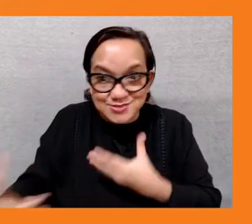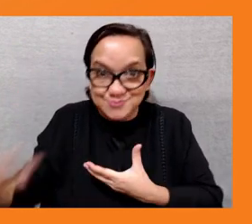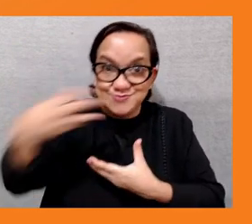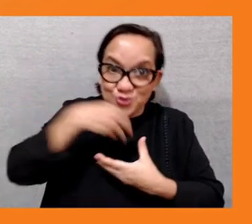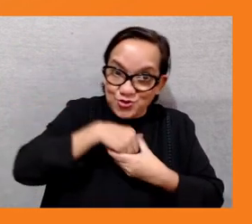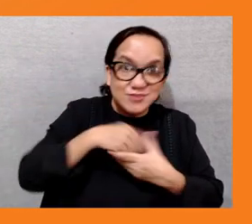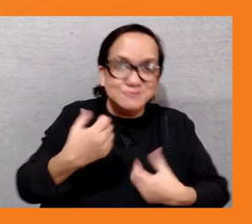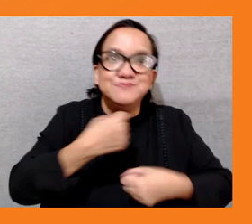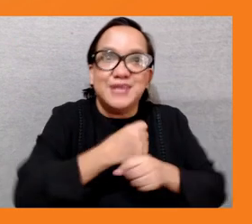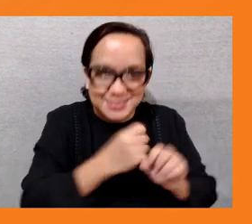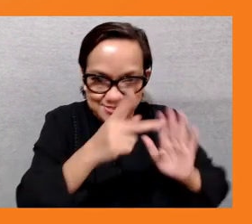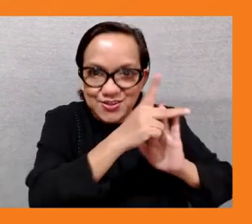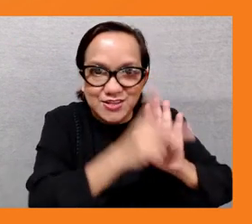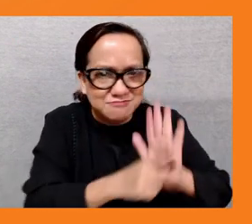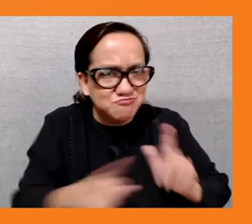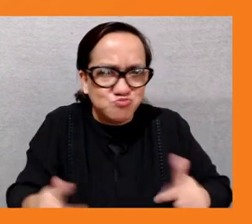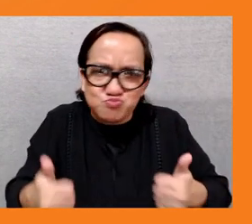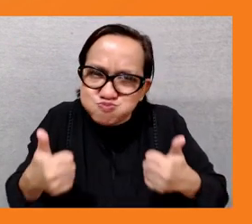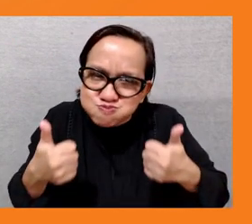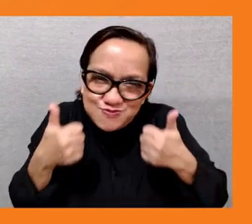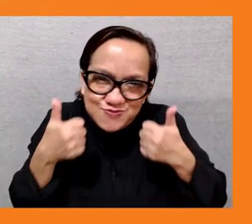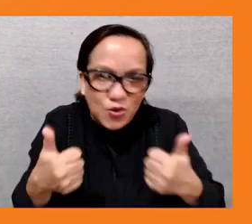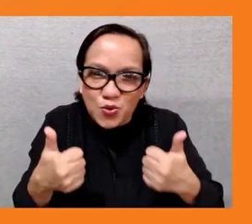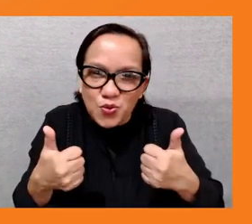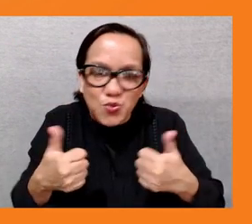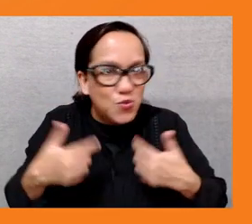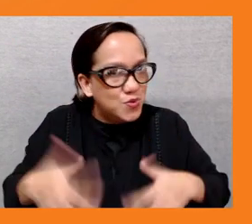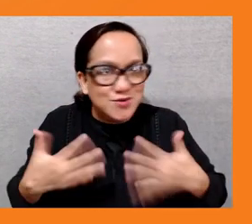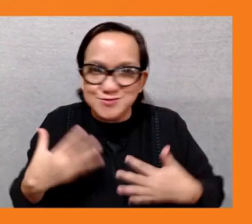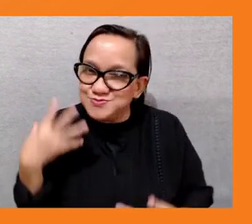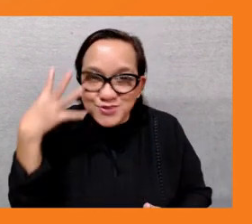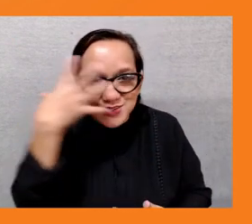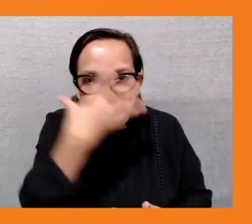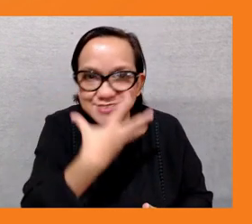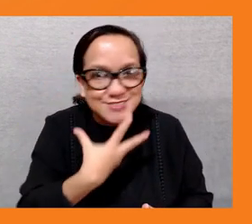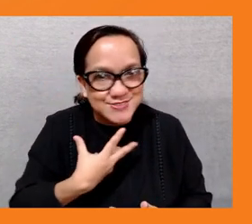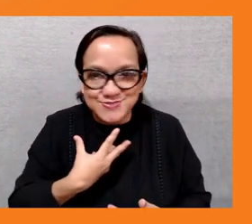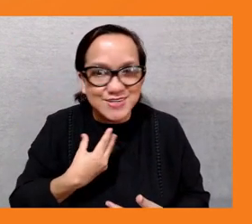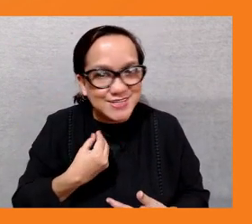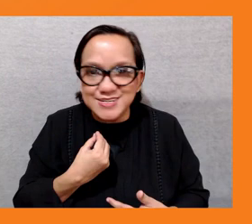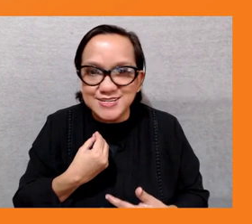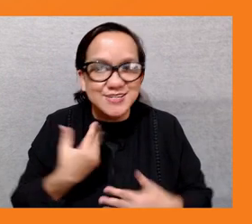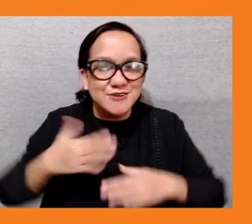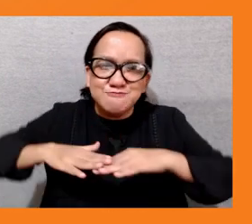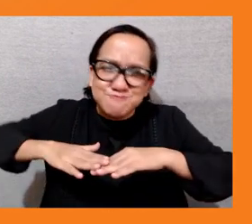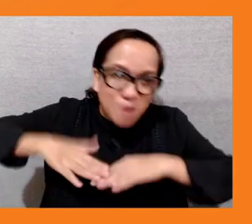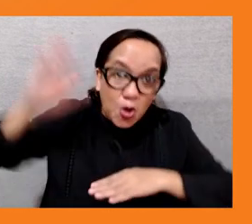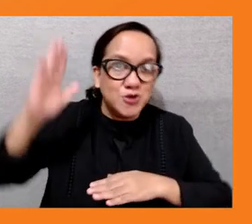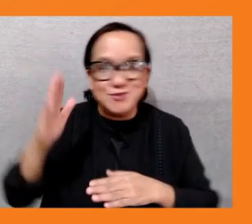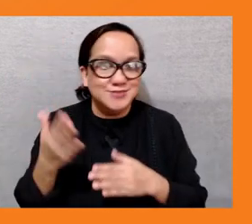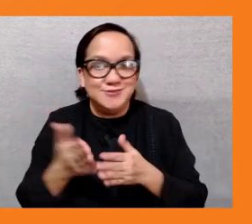even stop with what you've created it's just the beginning and in a just transition it's no longer just the responsibility